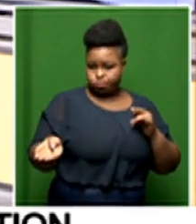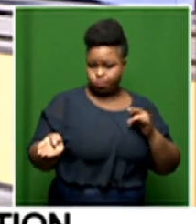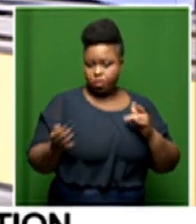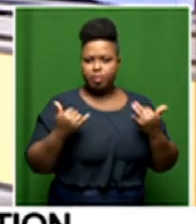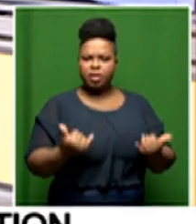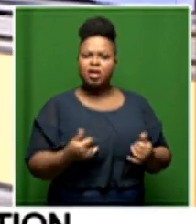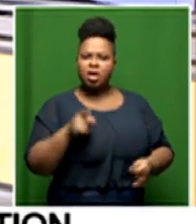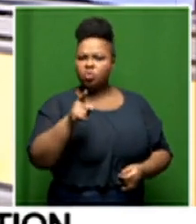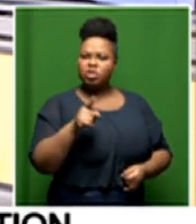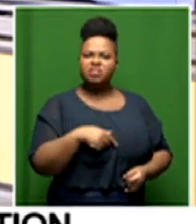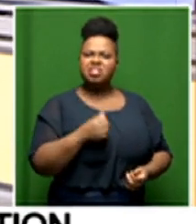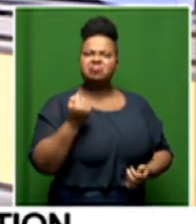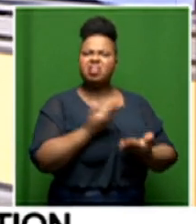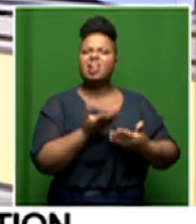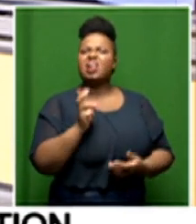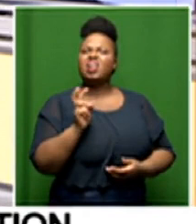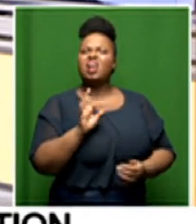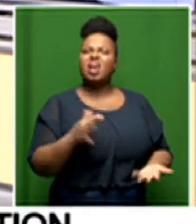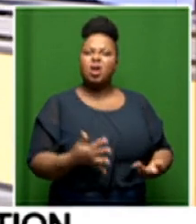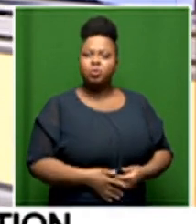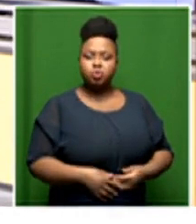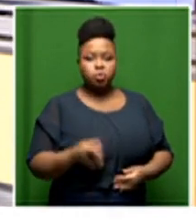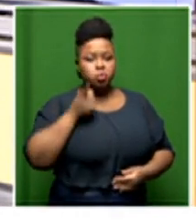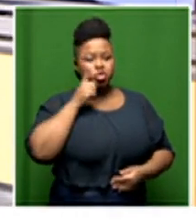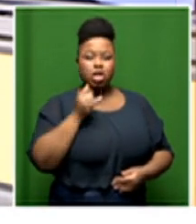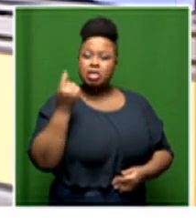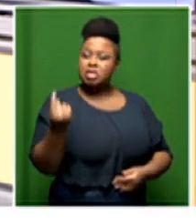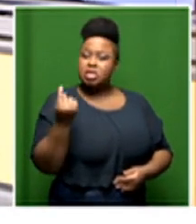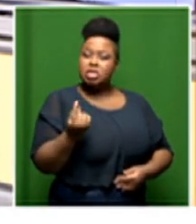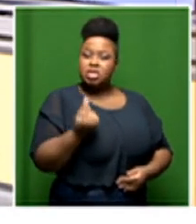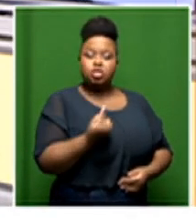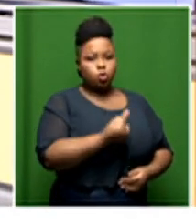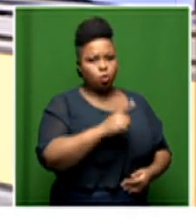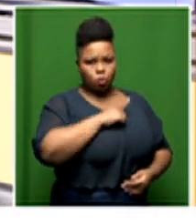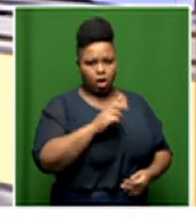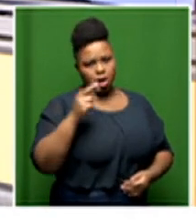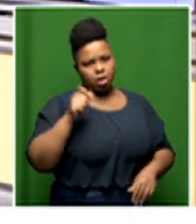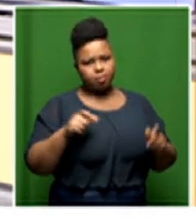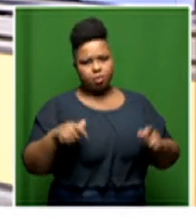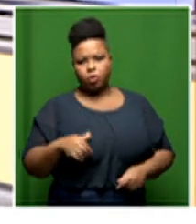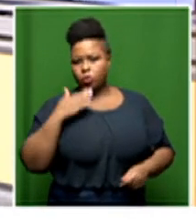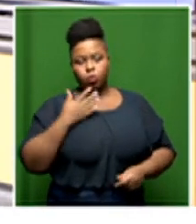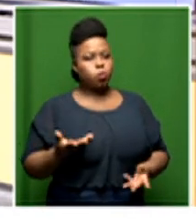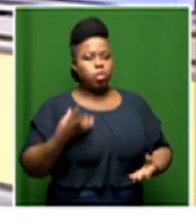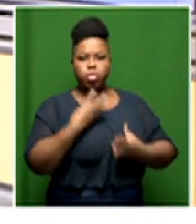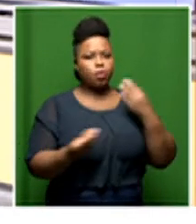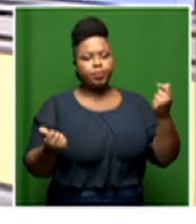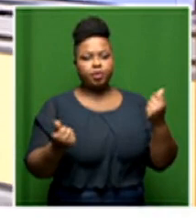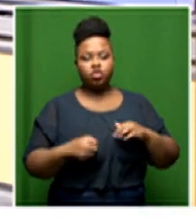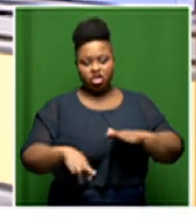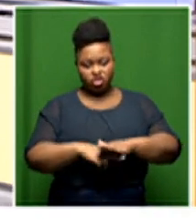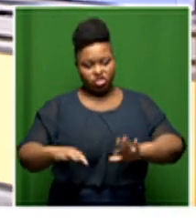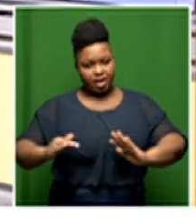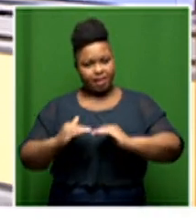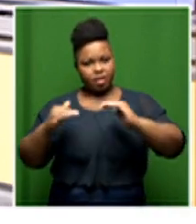screen but what should a submission look like and are you going to take a look at every submission there's some people that got lost in the system at regional